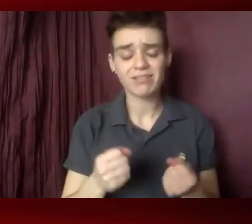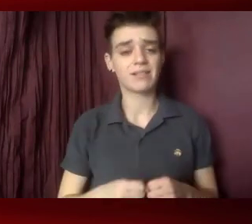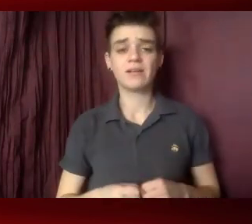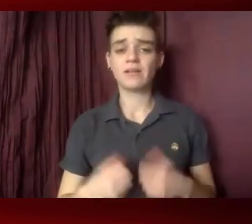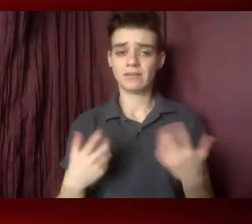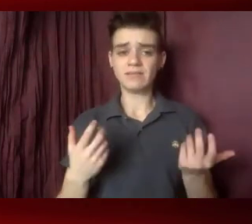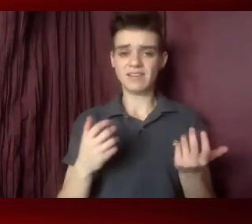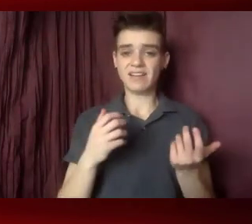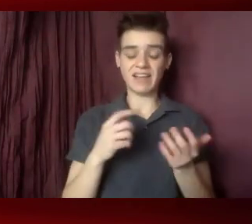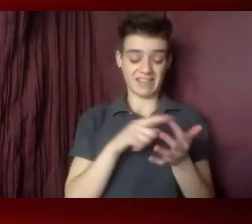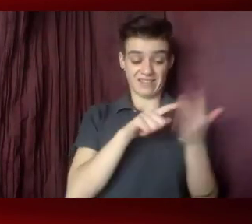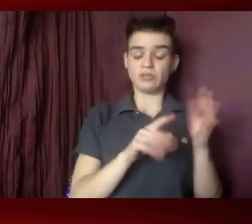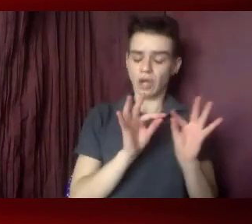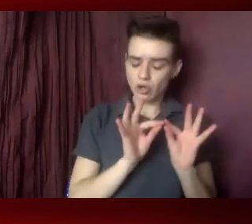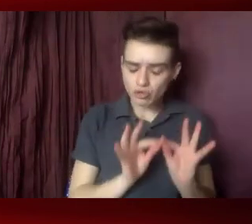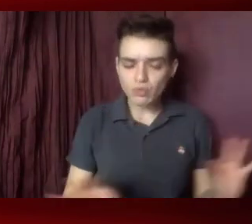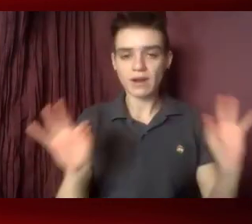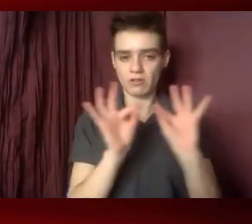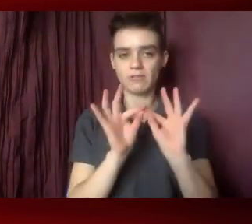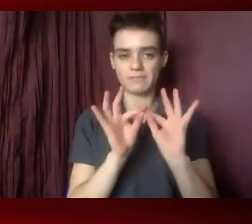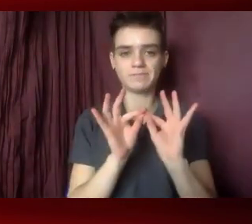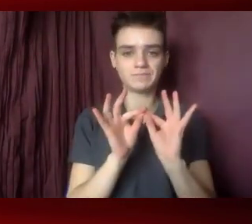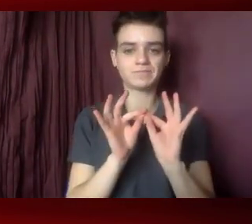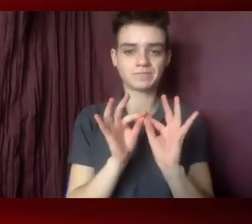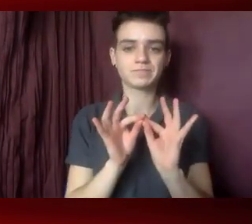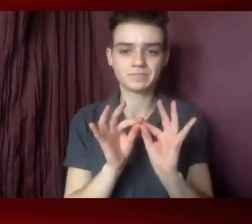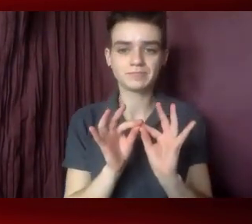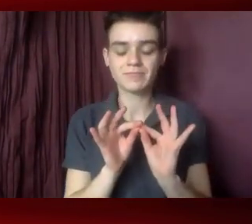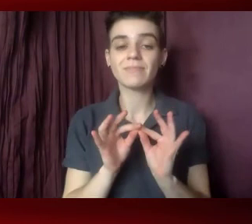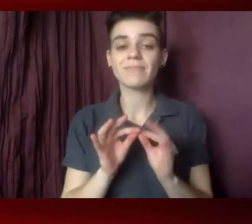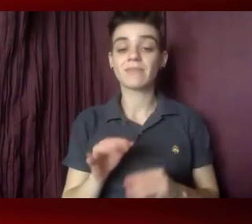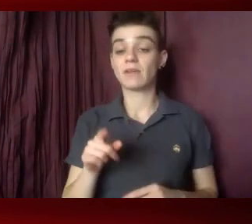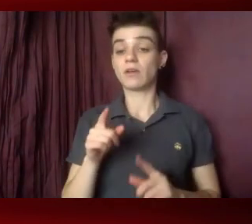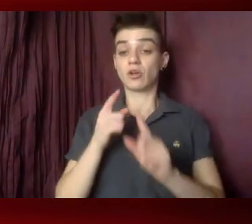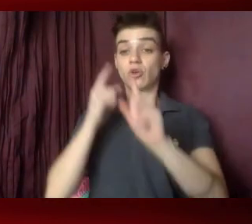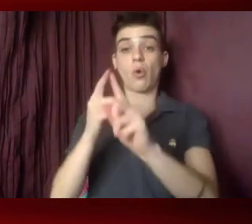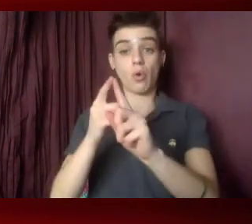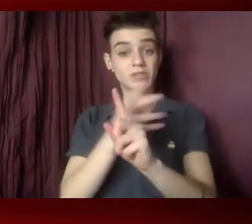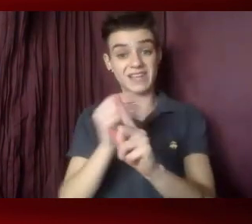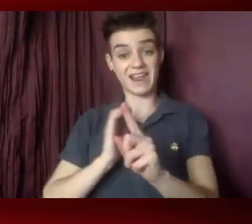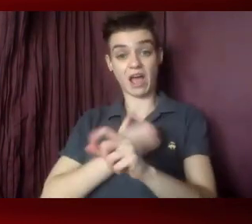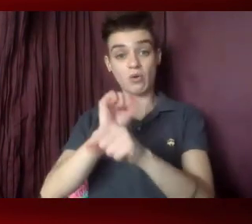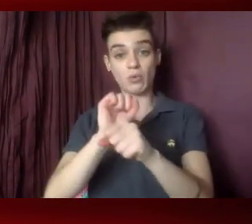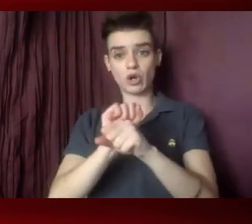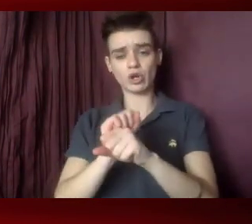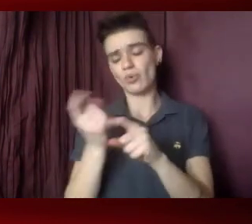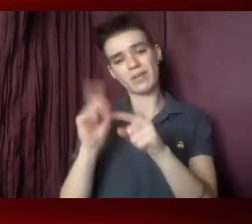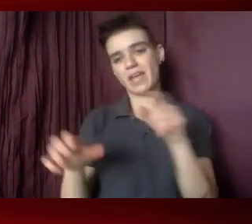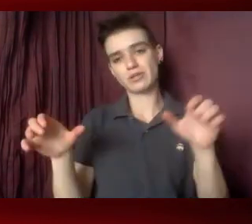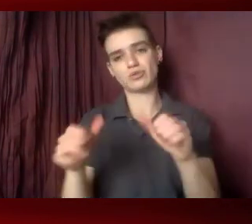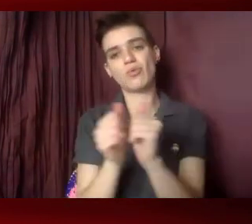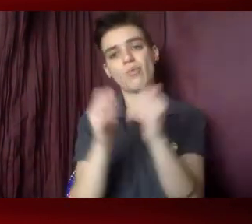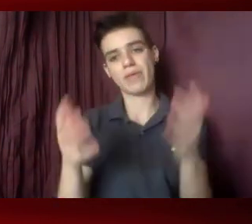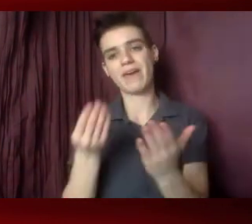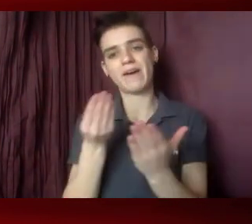critical, and none of the work that needs to take place in the epidemic can be done without funding. So as we approach,